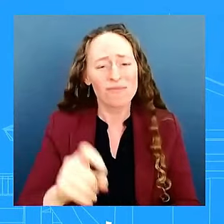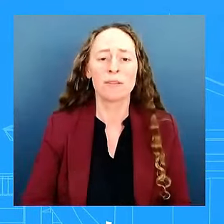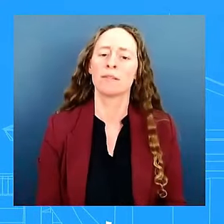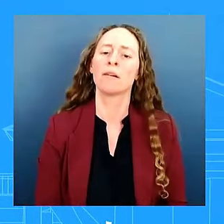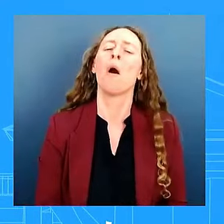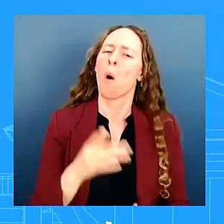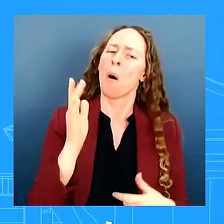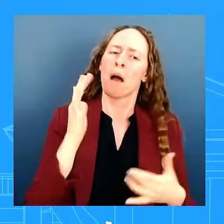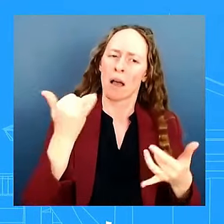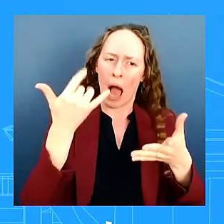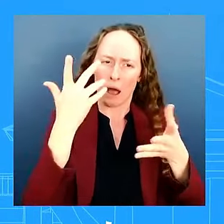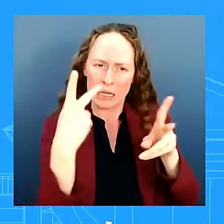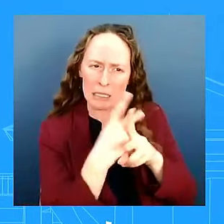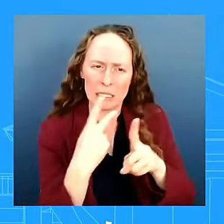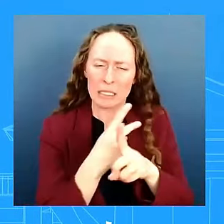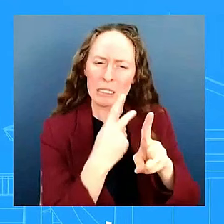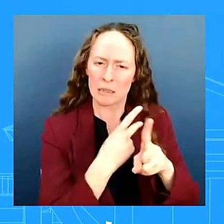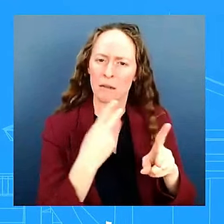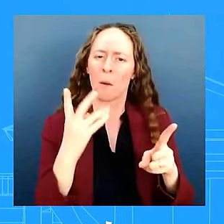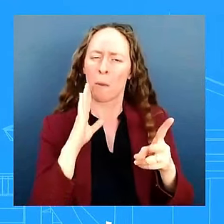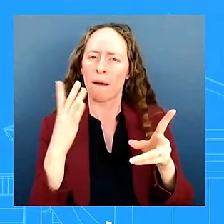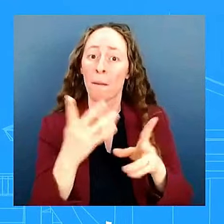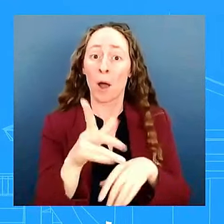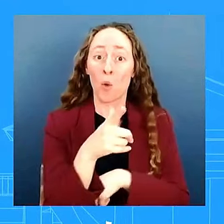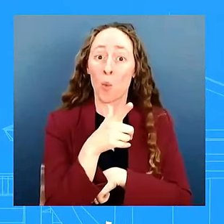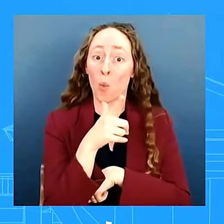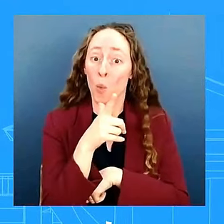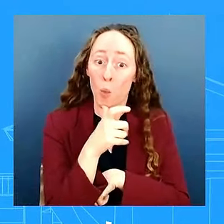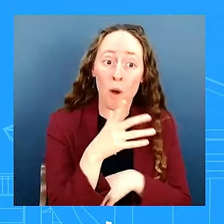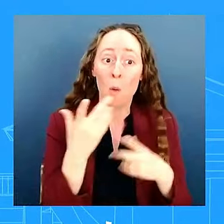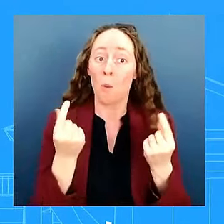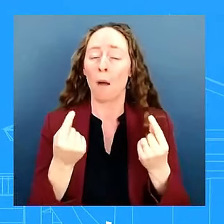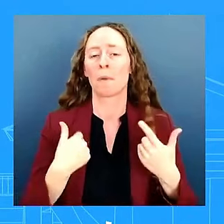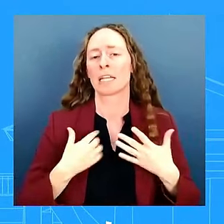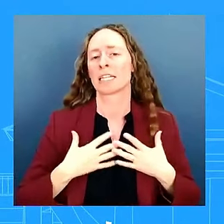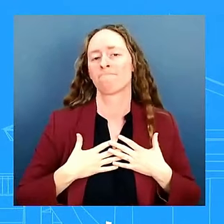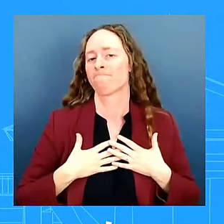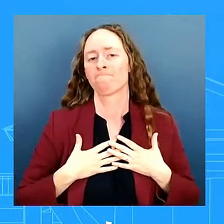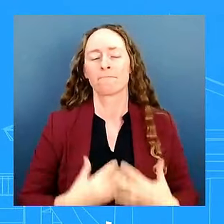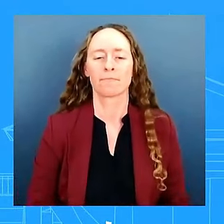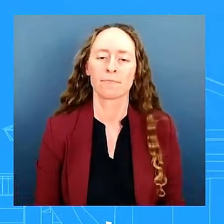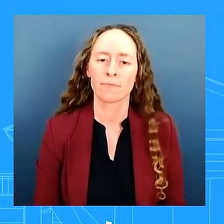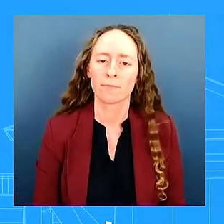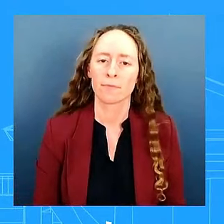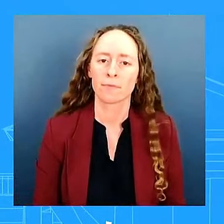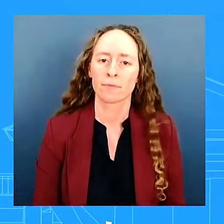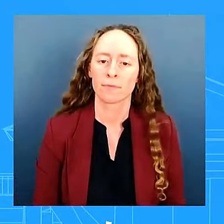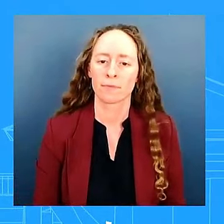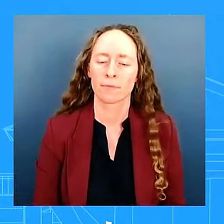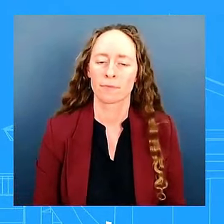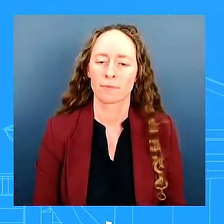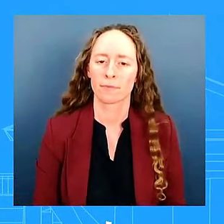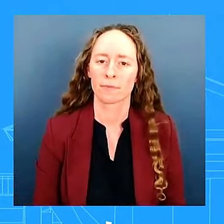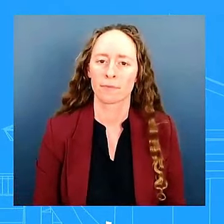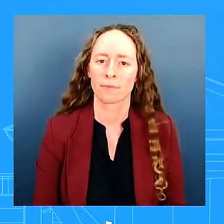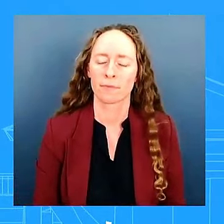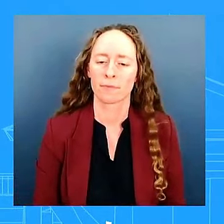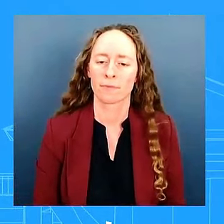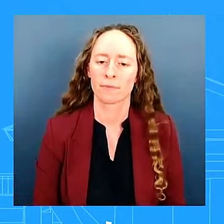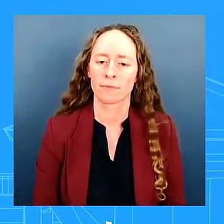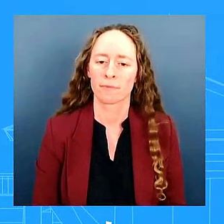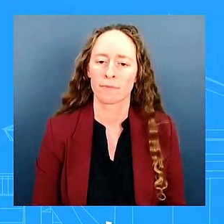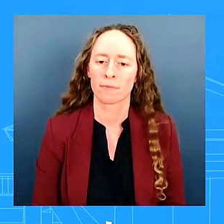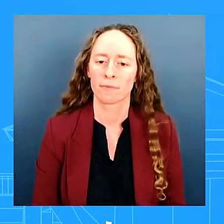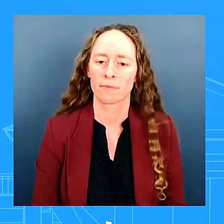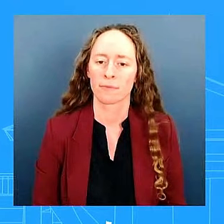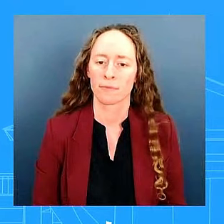else to share beyond that go ahead karen go ahead karen january 6th is going to be designated a national special security event by